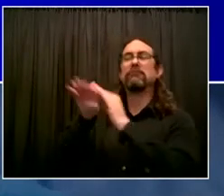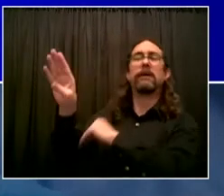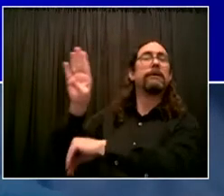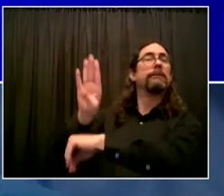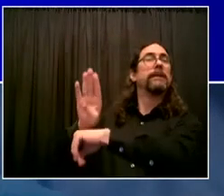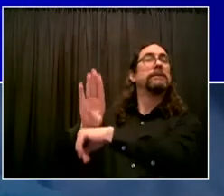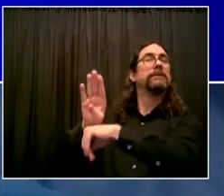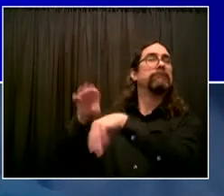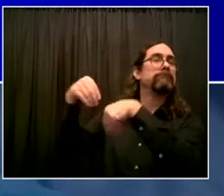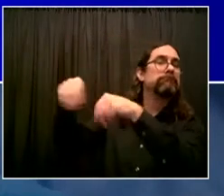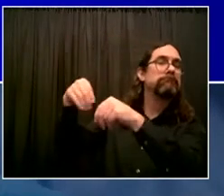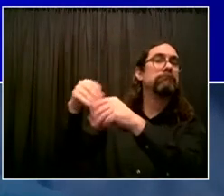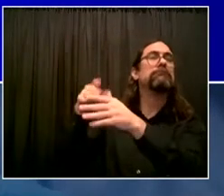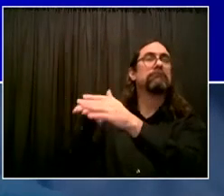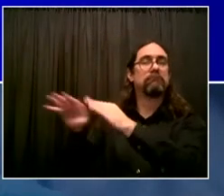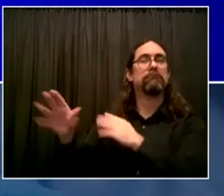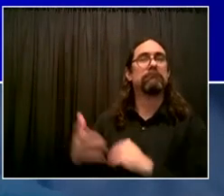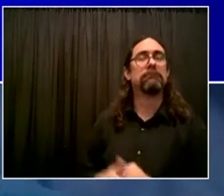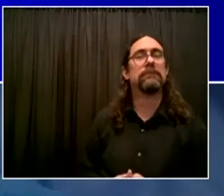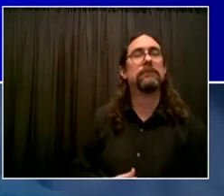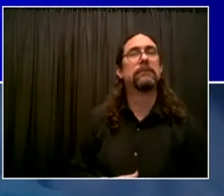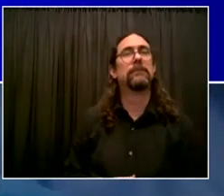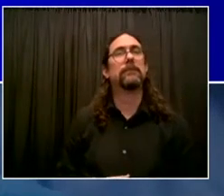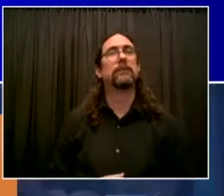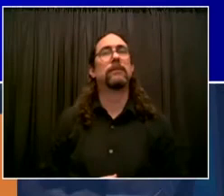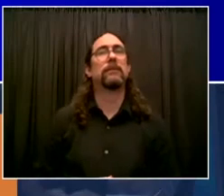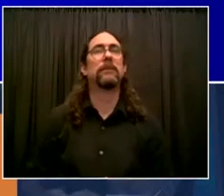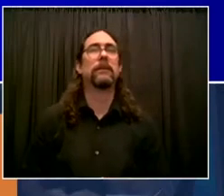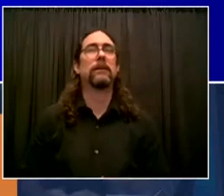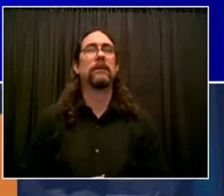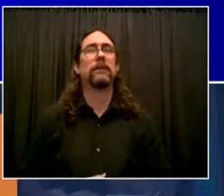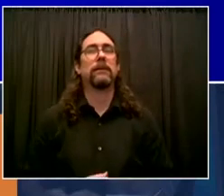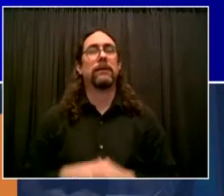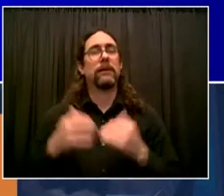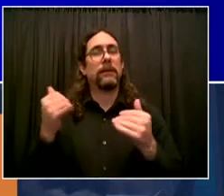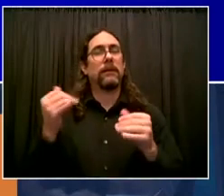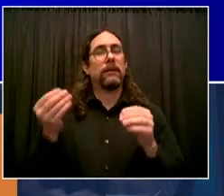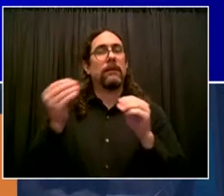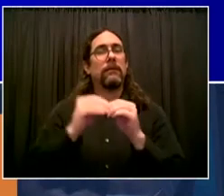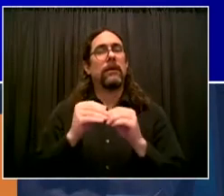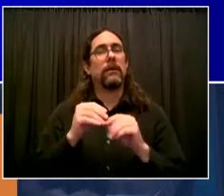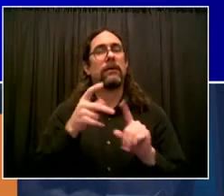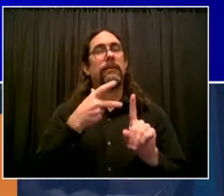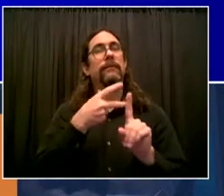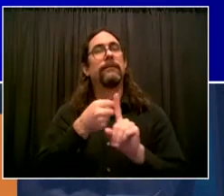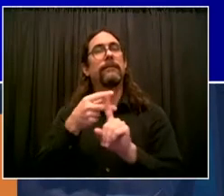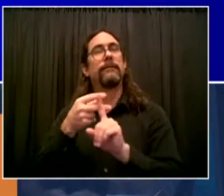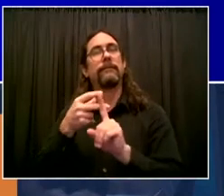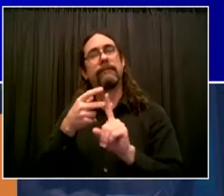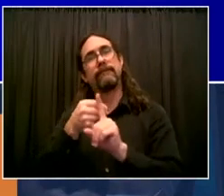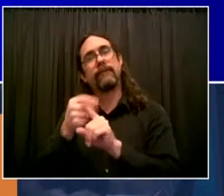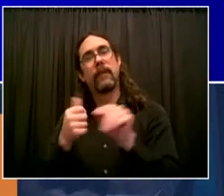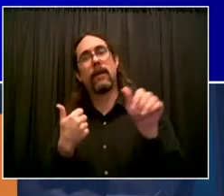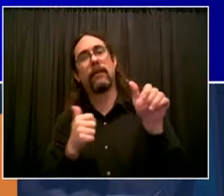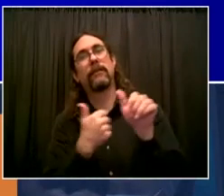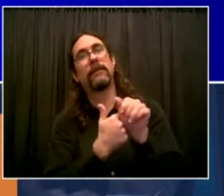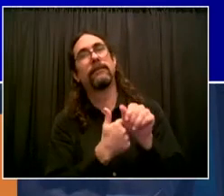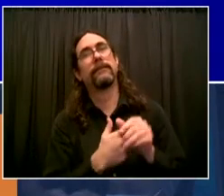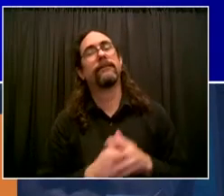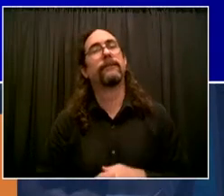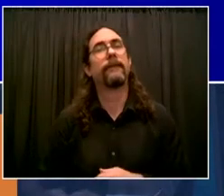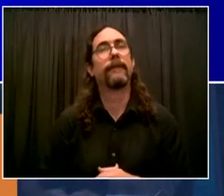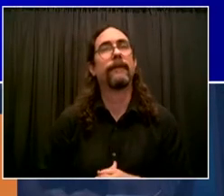Previously, for the kids 12 years old and up, the rule has been in place for high-risk extracurricular activities,